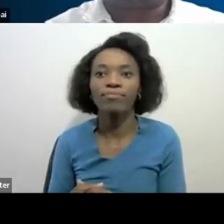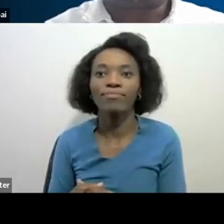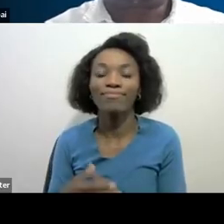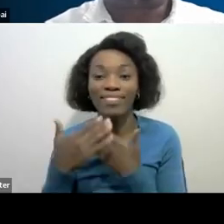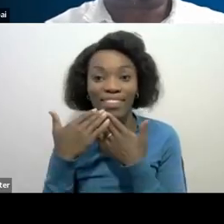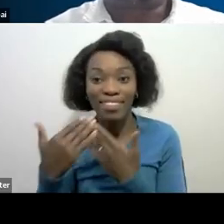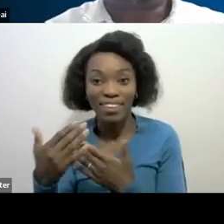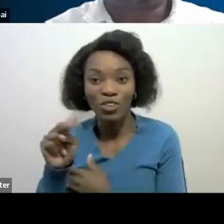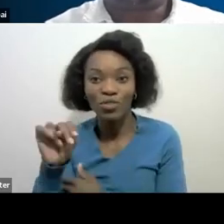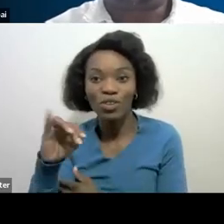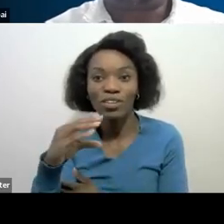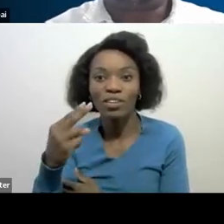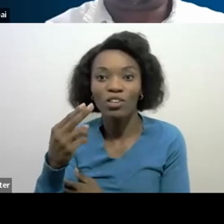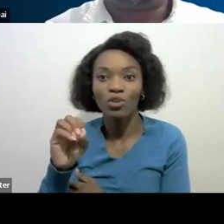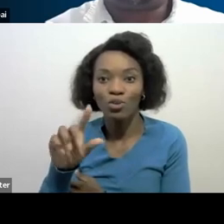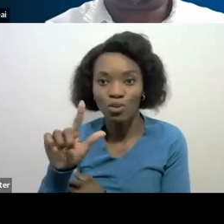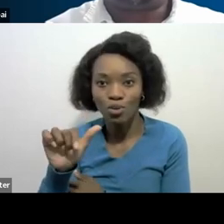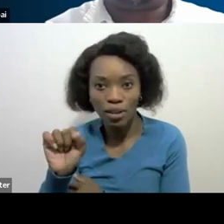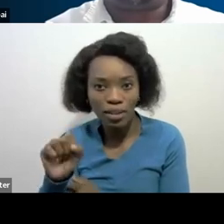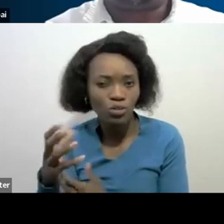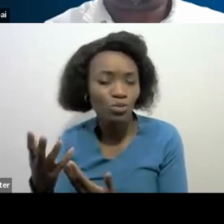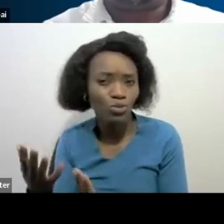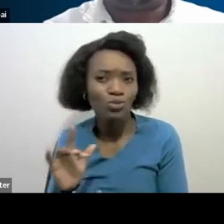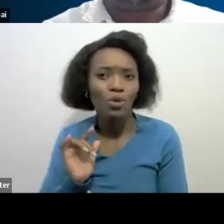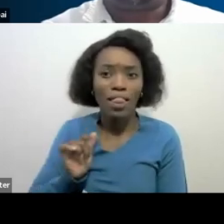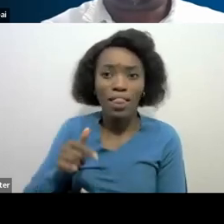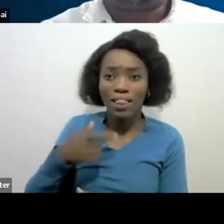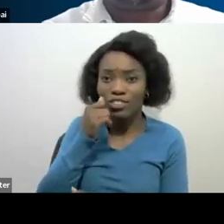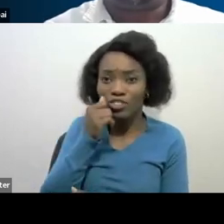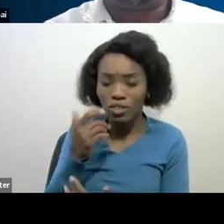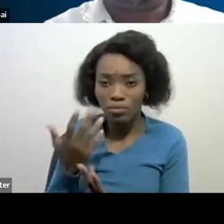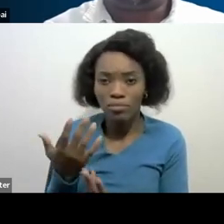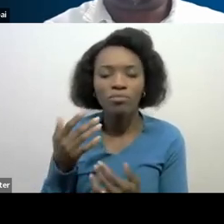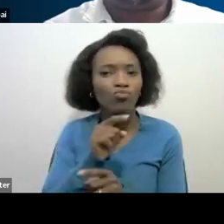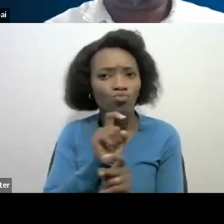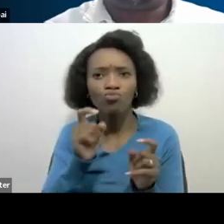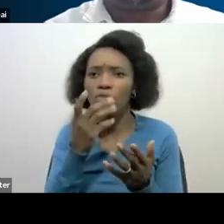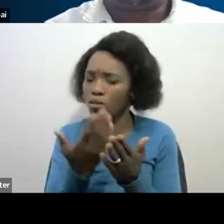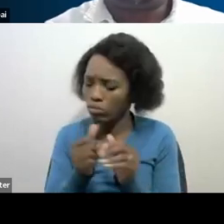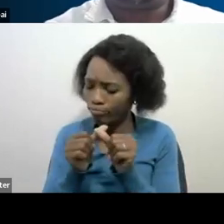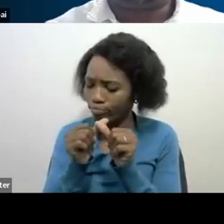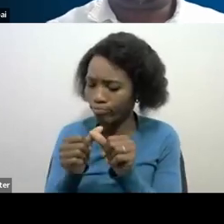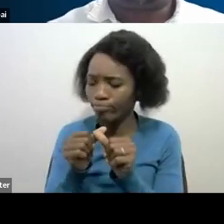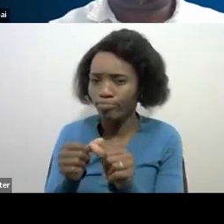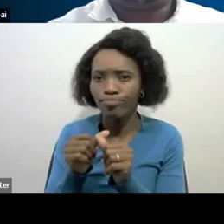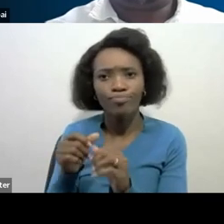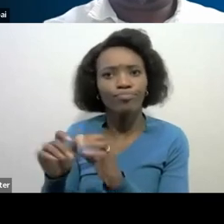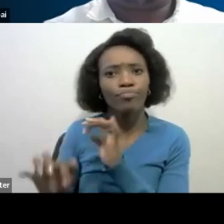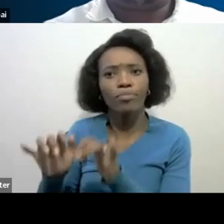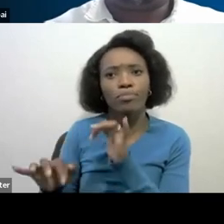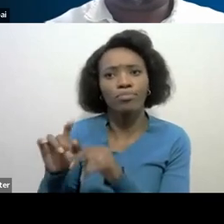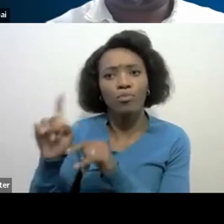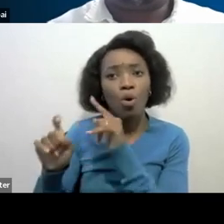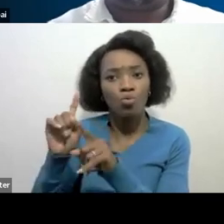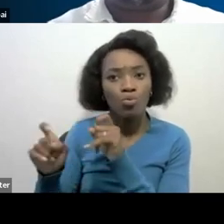you Nicholas ladies and gentlemen may you may continue to send your question on the Q&A chat bot the